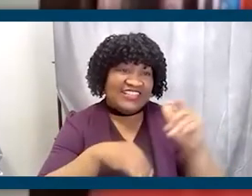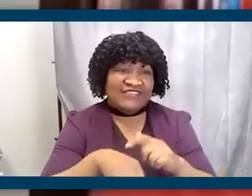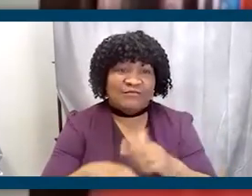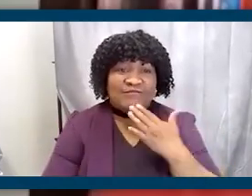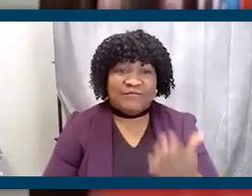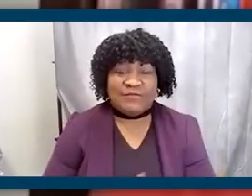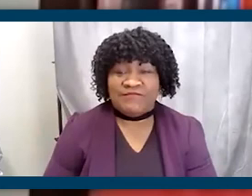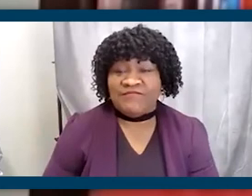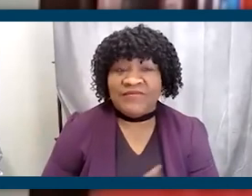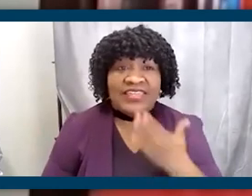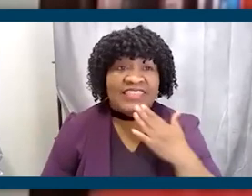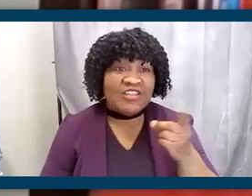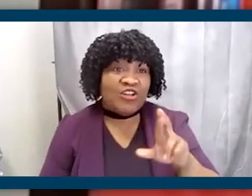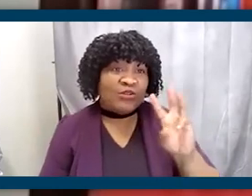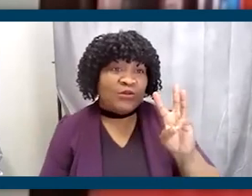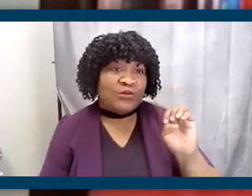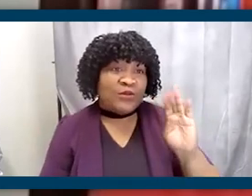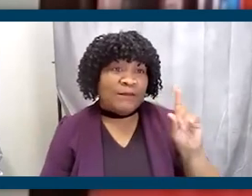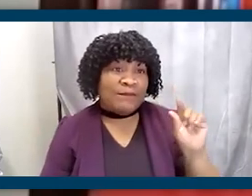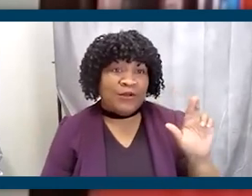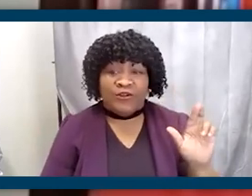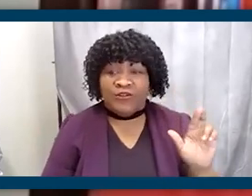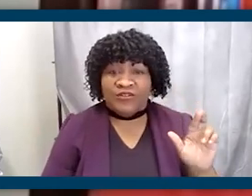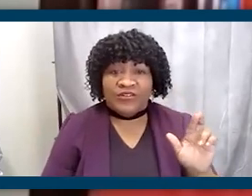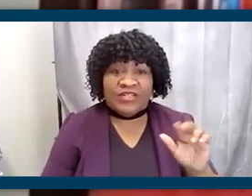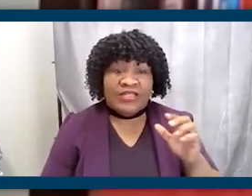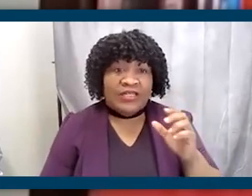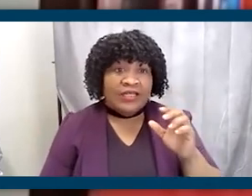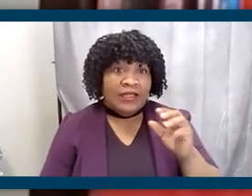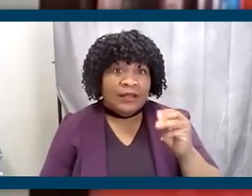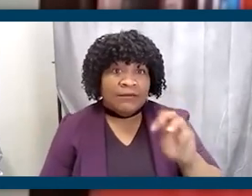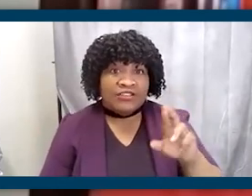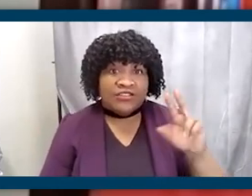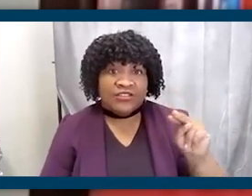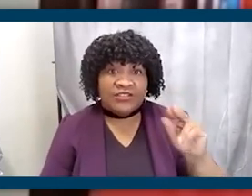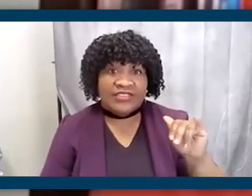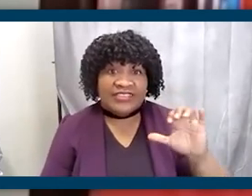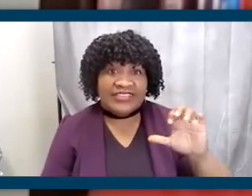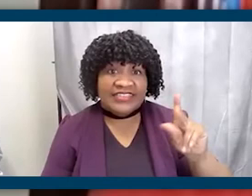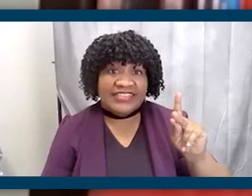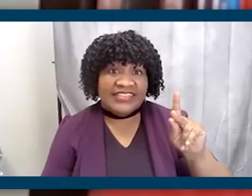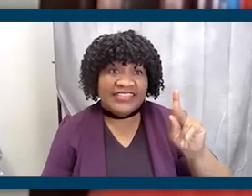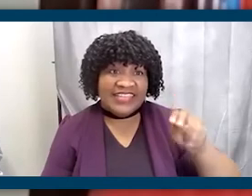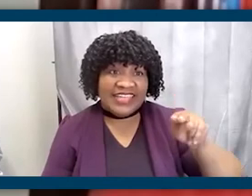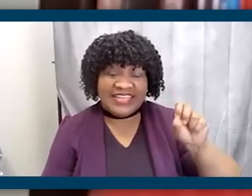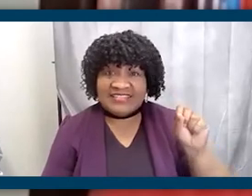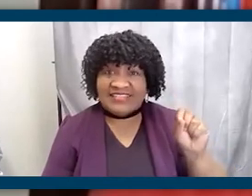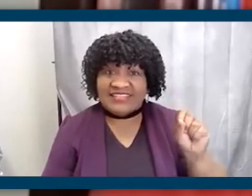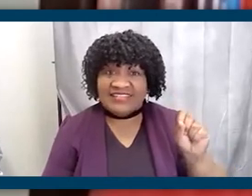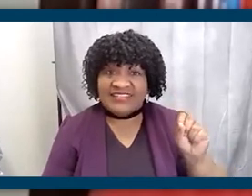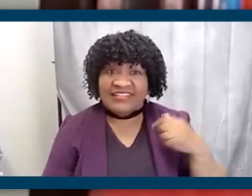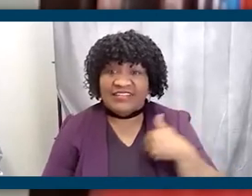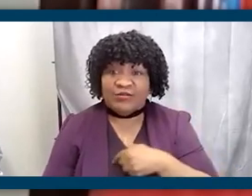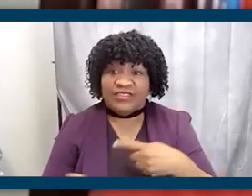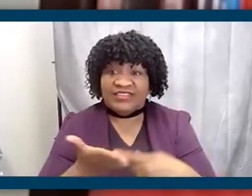you very much, Dr. Weber. Mr. Nickens, as we're talking